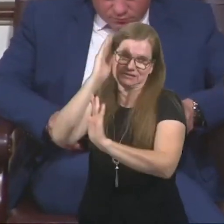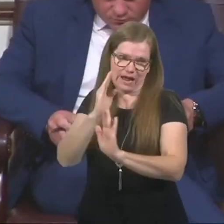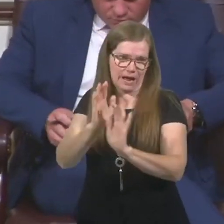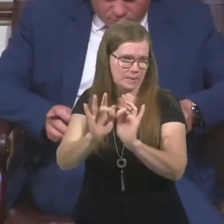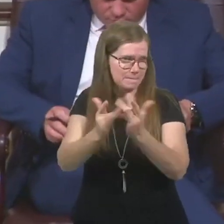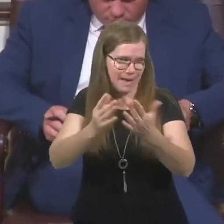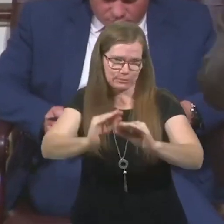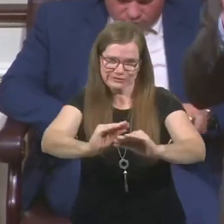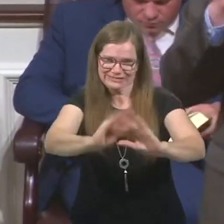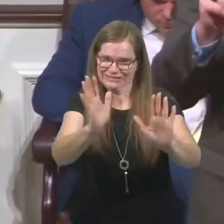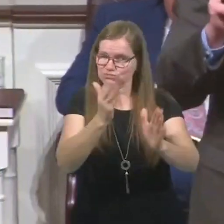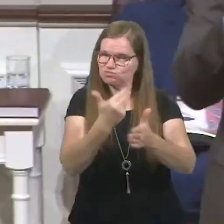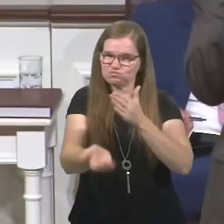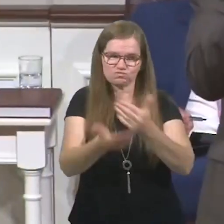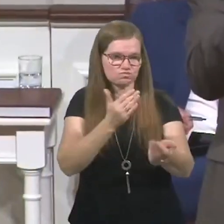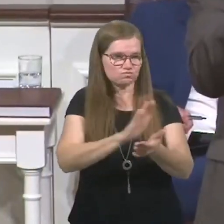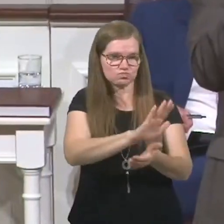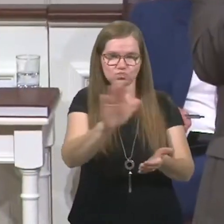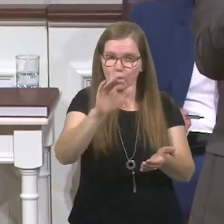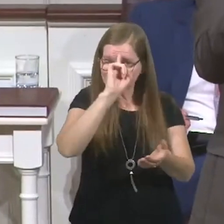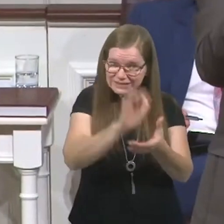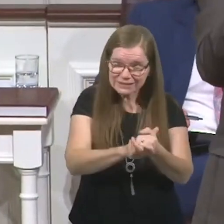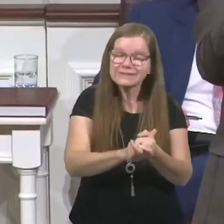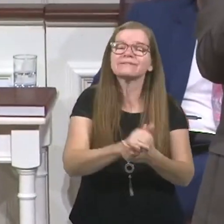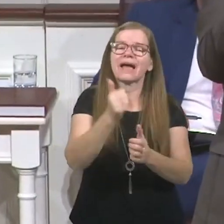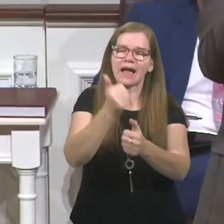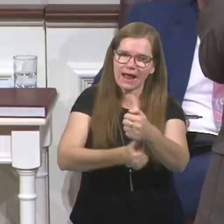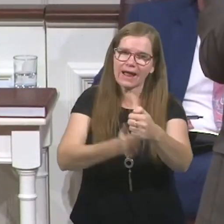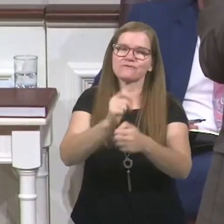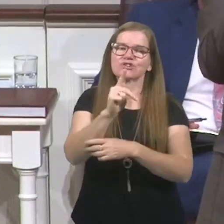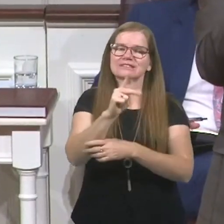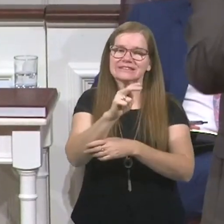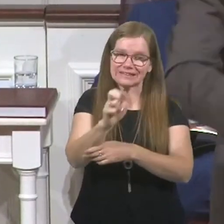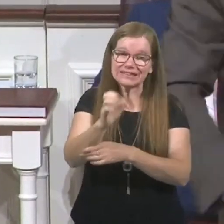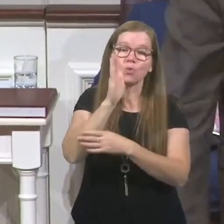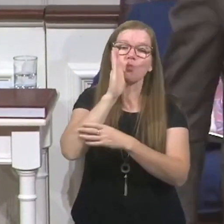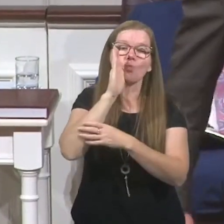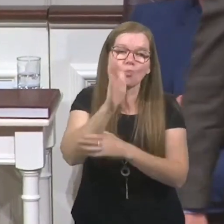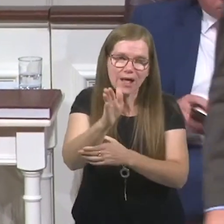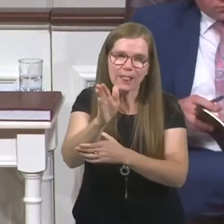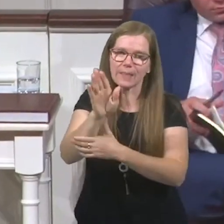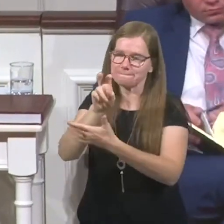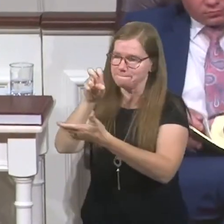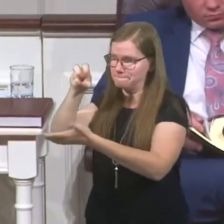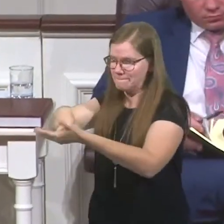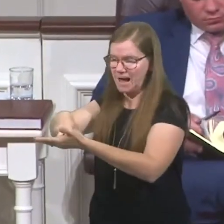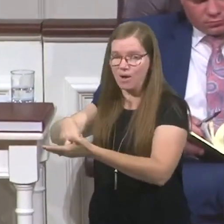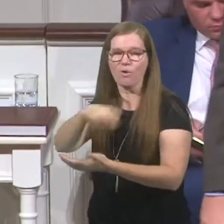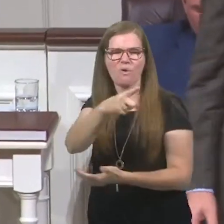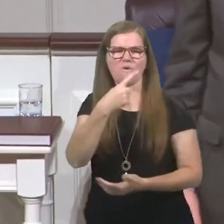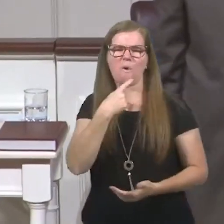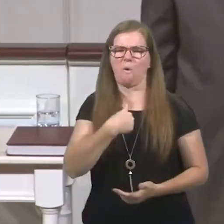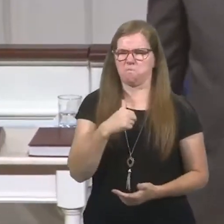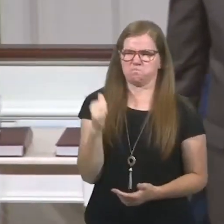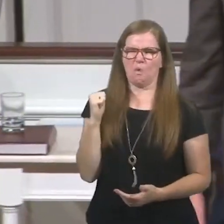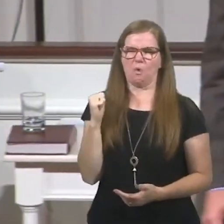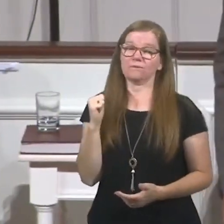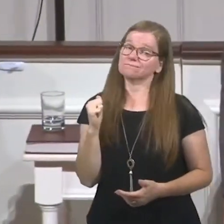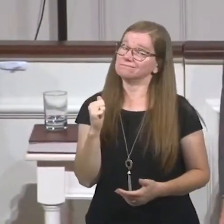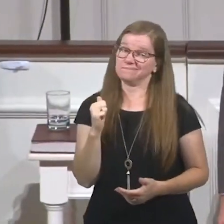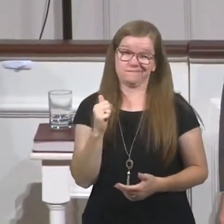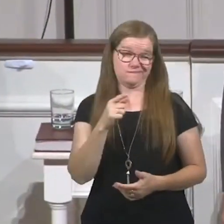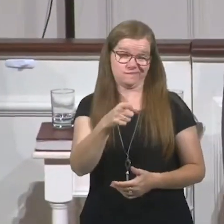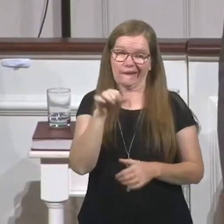very clear. Every knee will bow before God. You can say, well, I'm not going to do it. Your arms are too short to box with God.